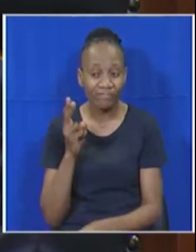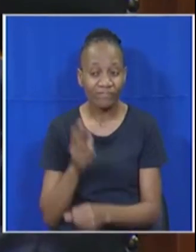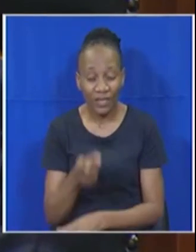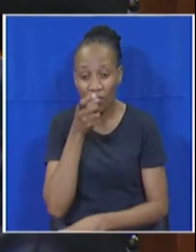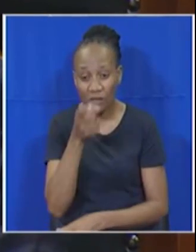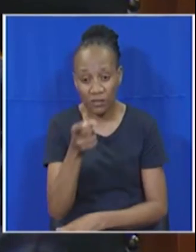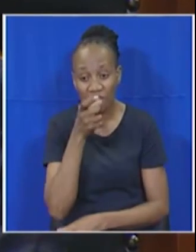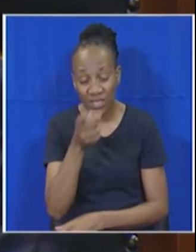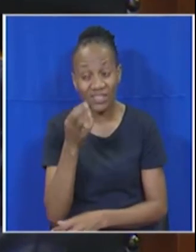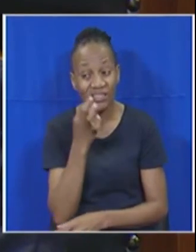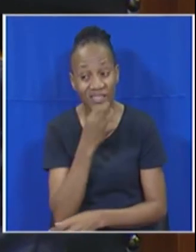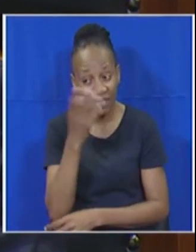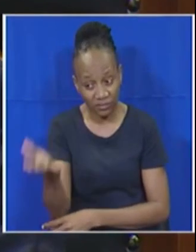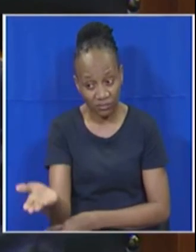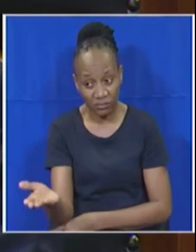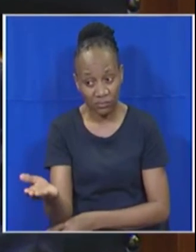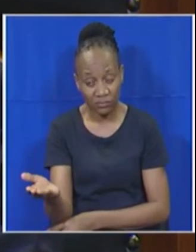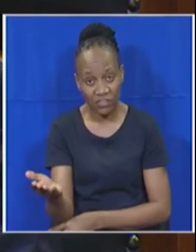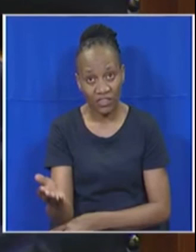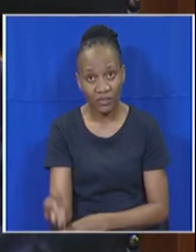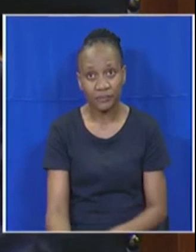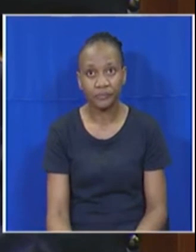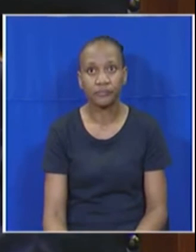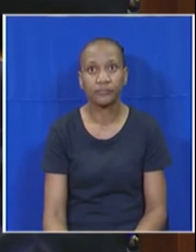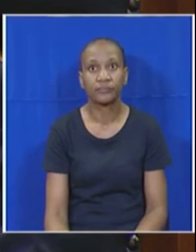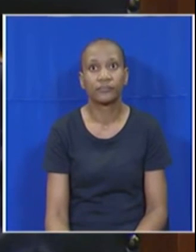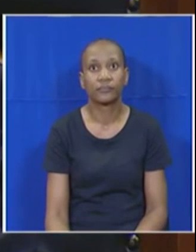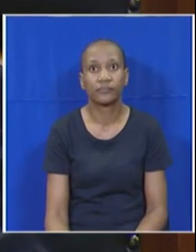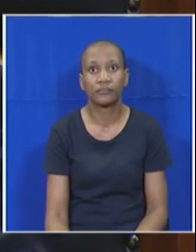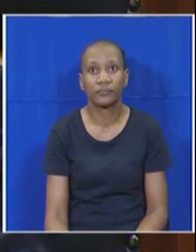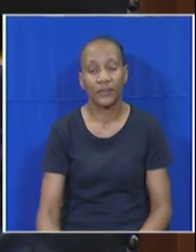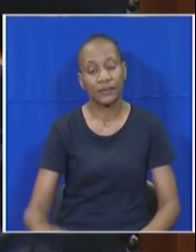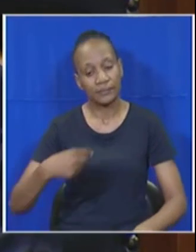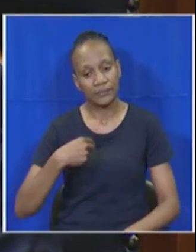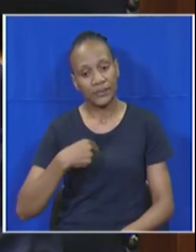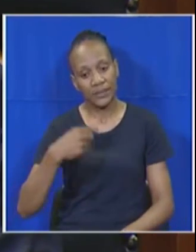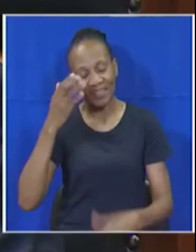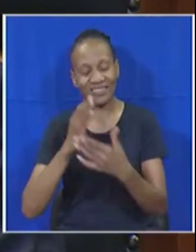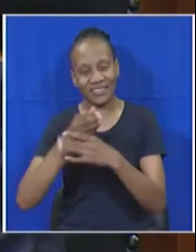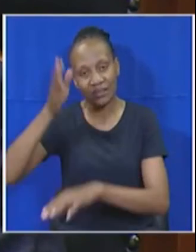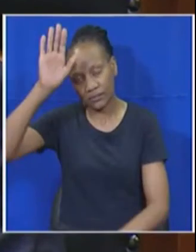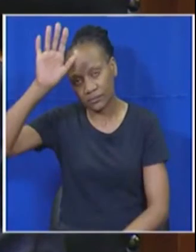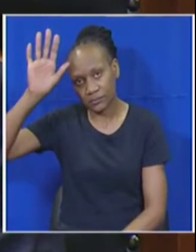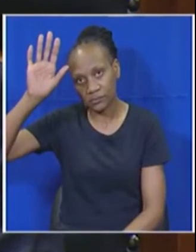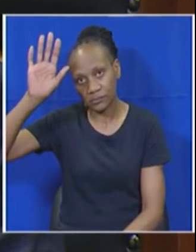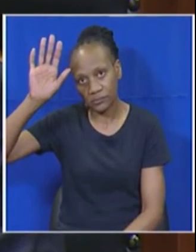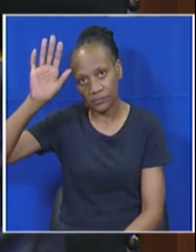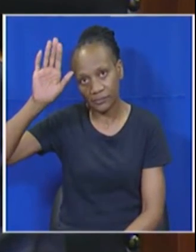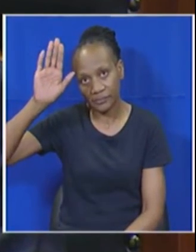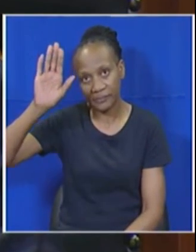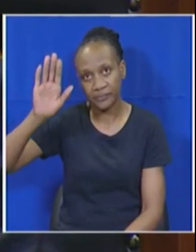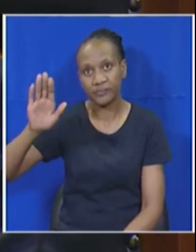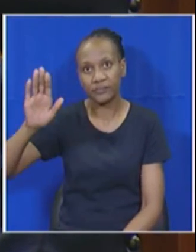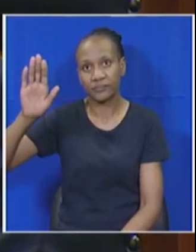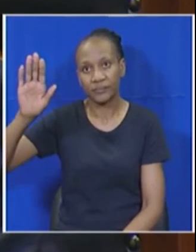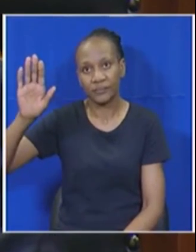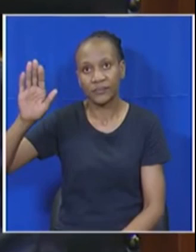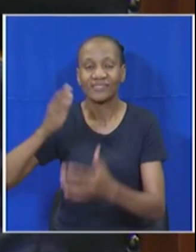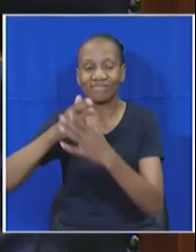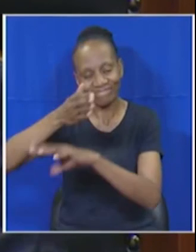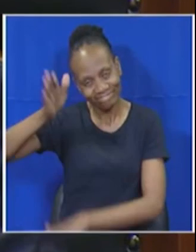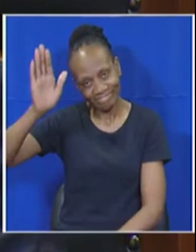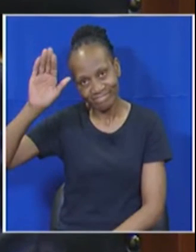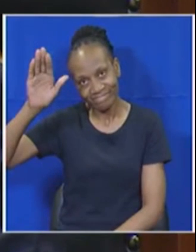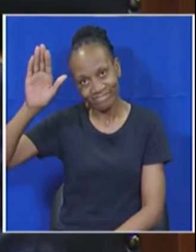the preceding officer not to do so. I regard this as a serious violation and that I am going to refer this